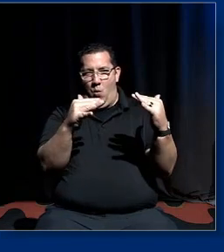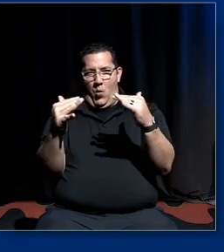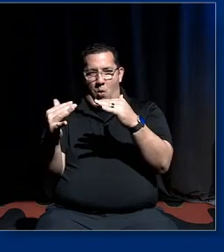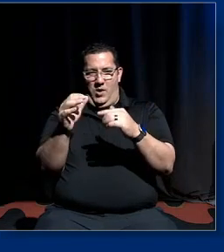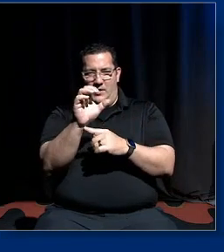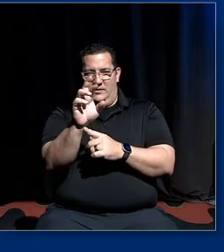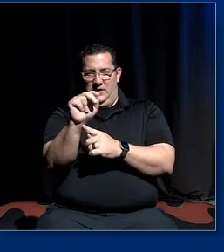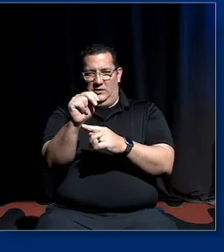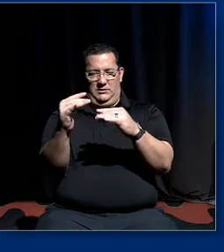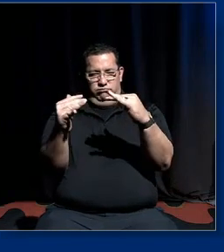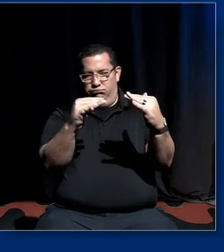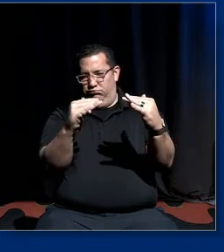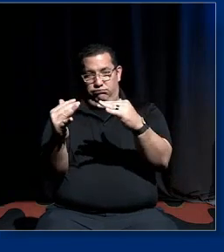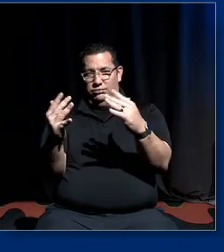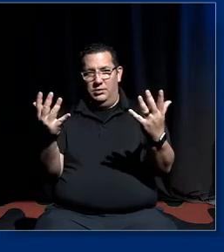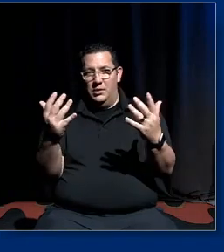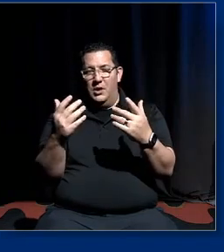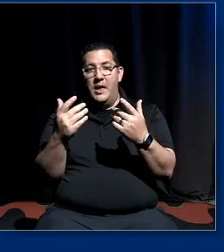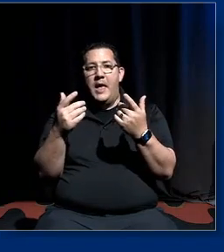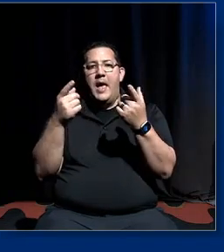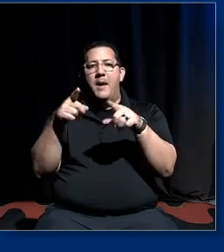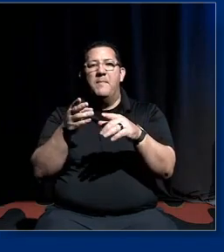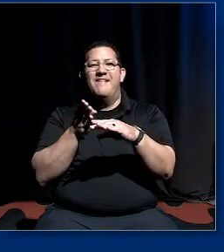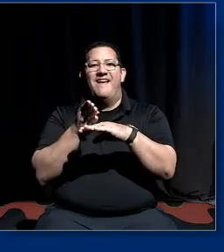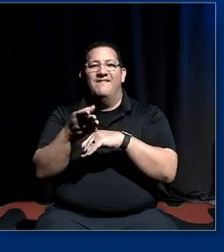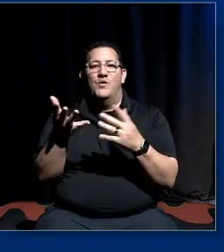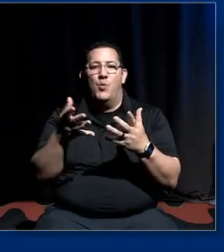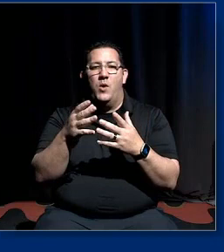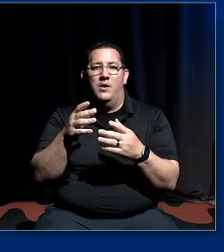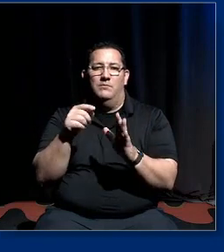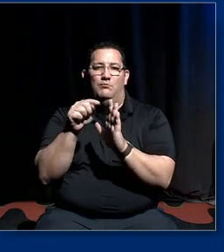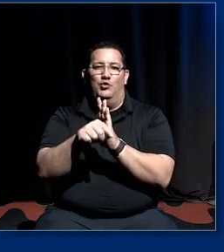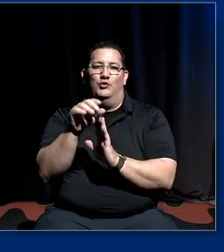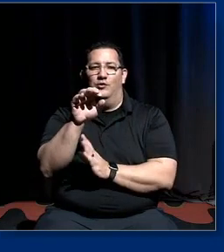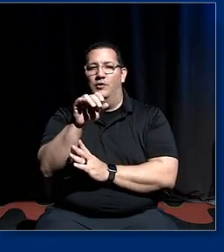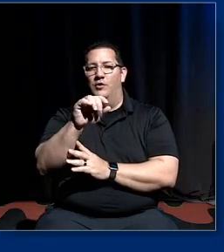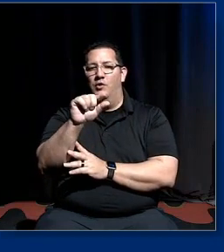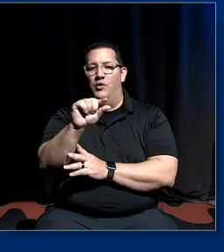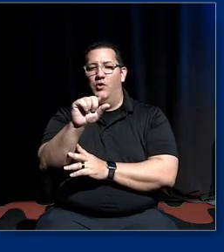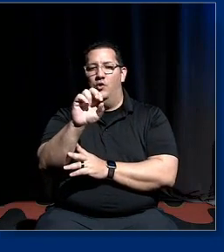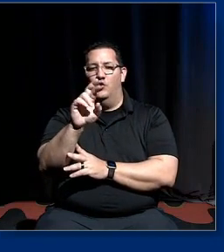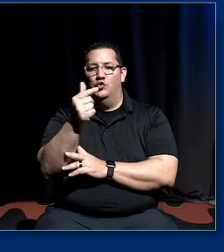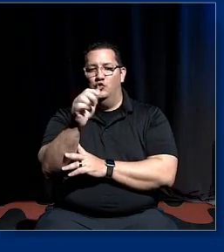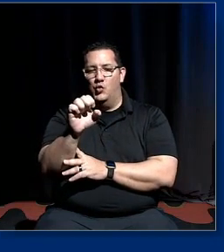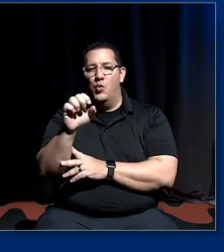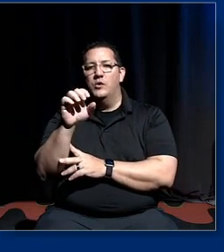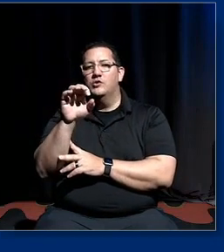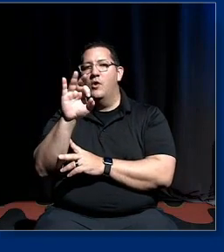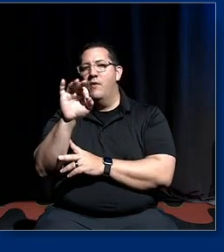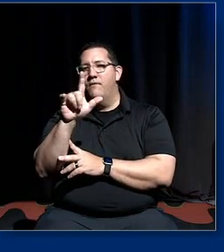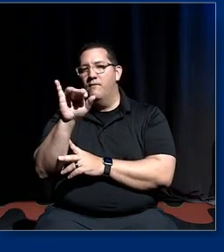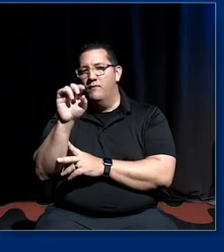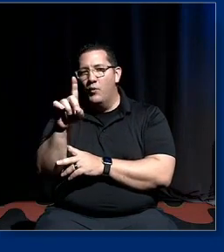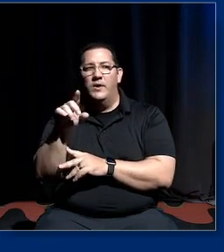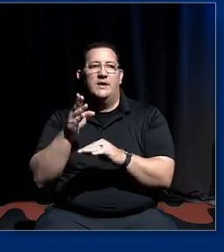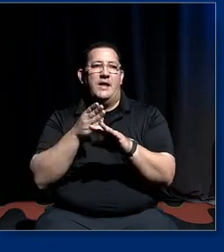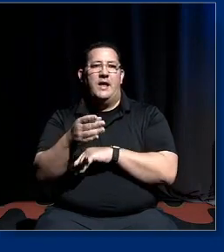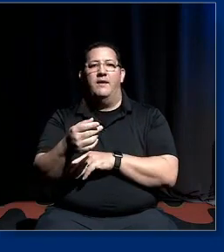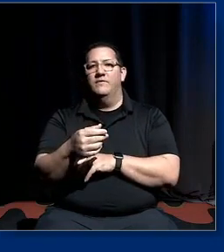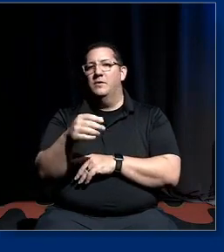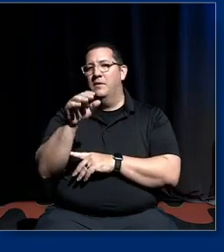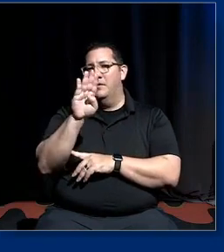um was declared after the murder of george floyd after black lives matter got reinvigorated